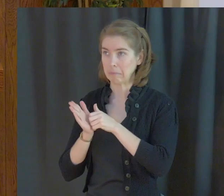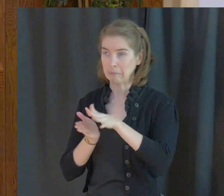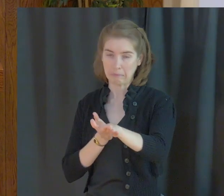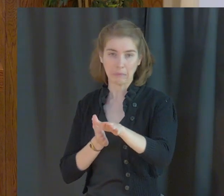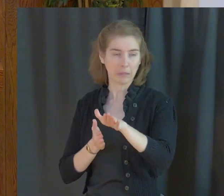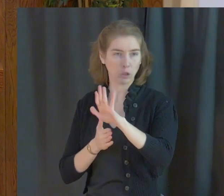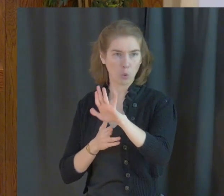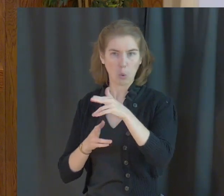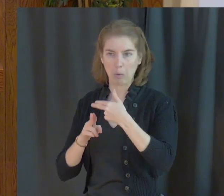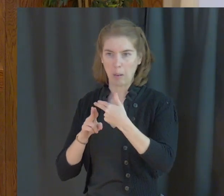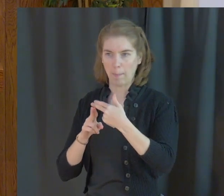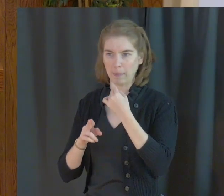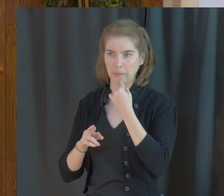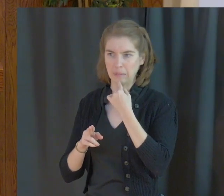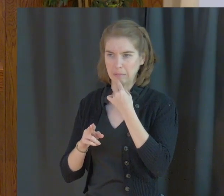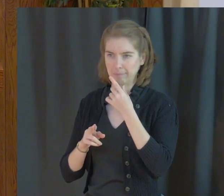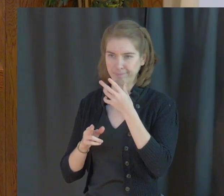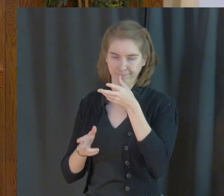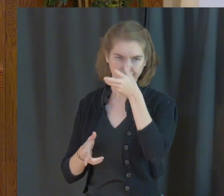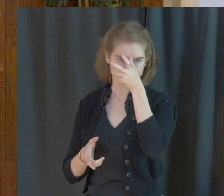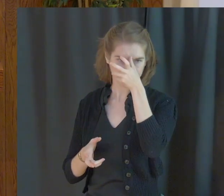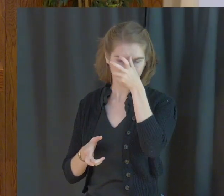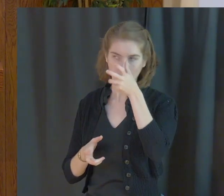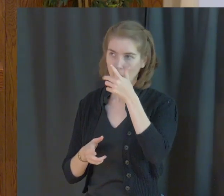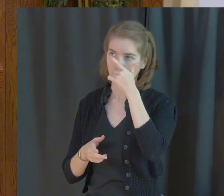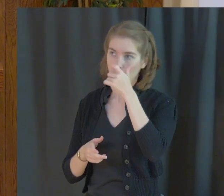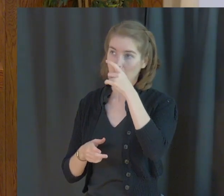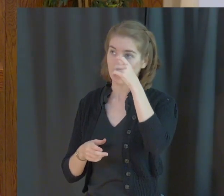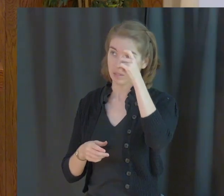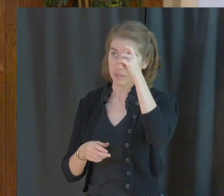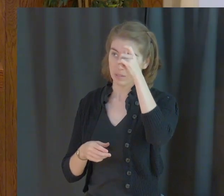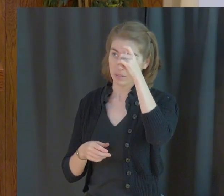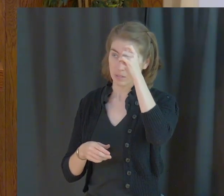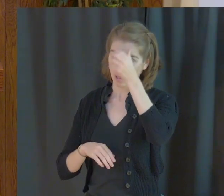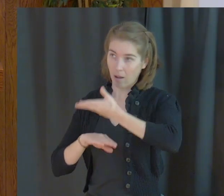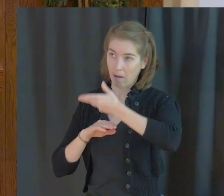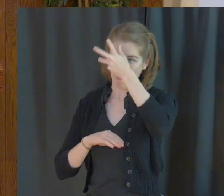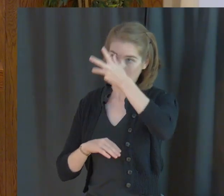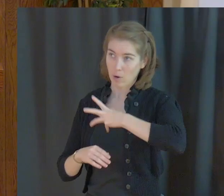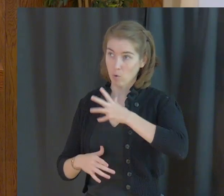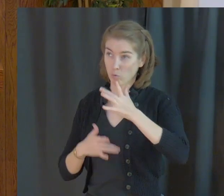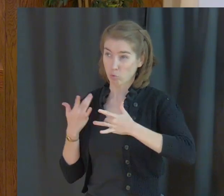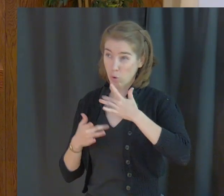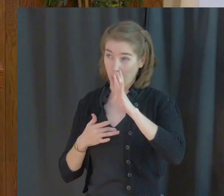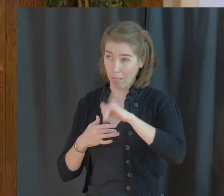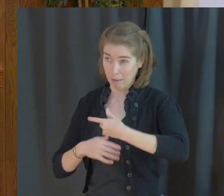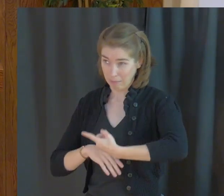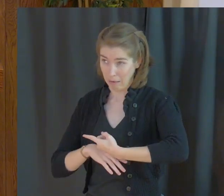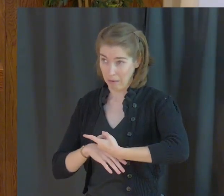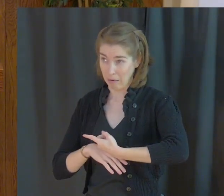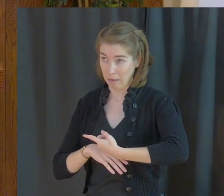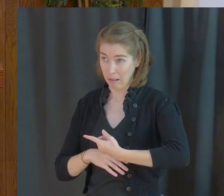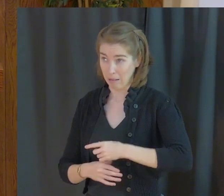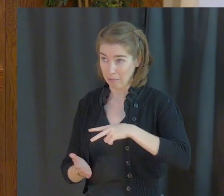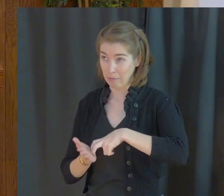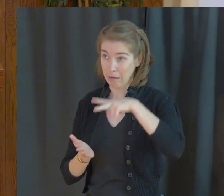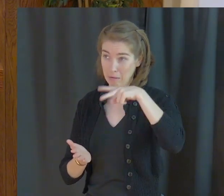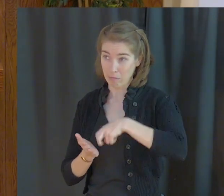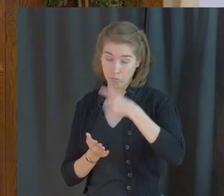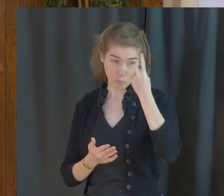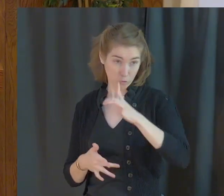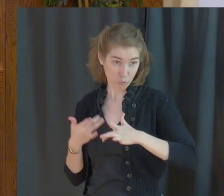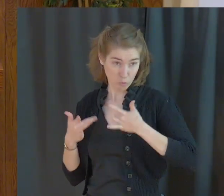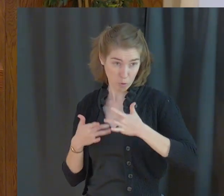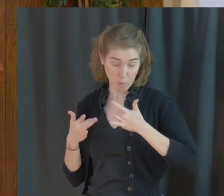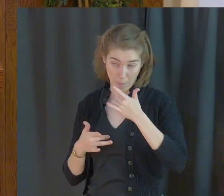your name as evil. For the Son of Man's sake, rejoice in that day. Leap for joy.